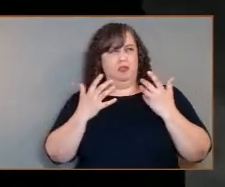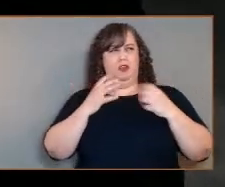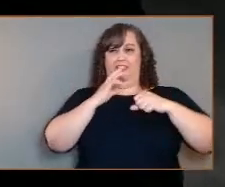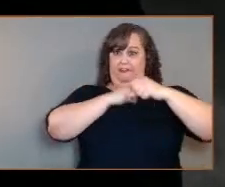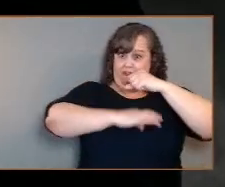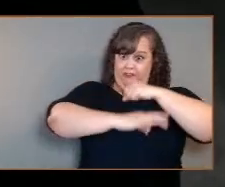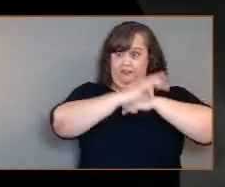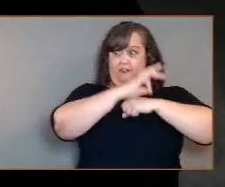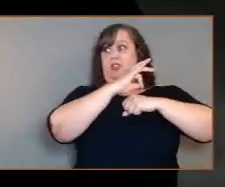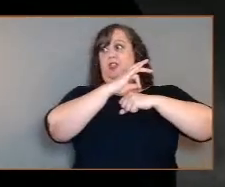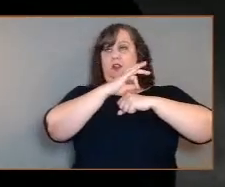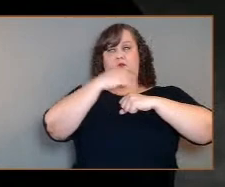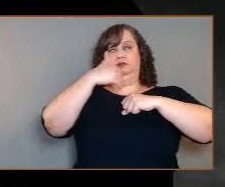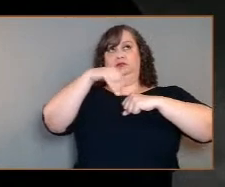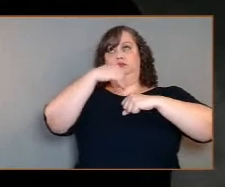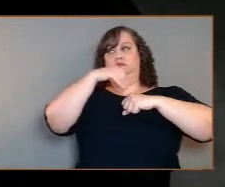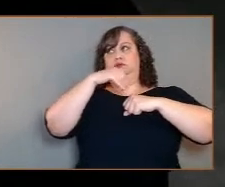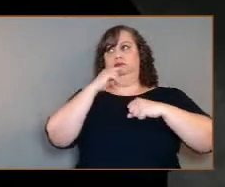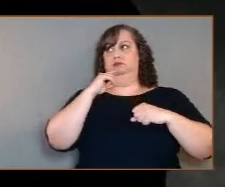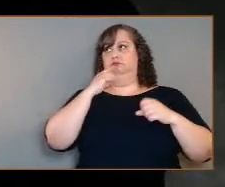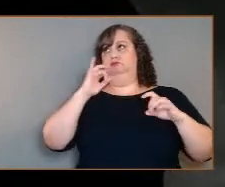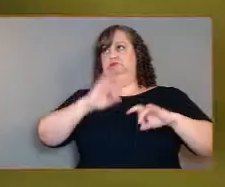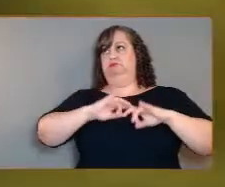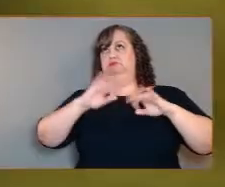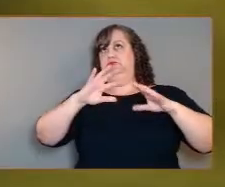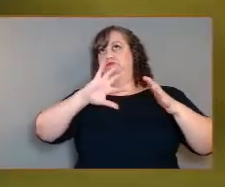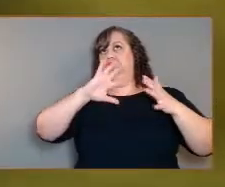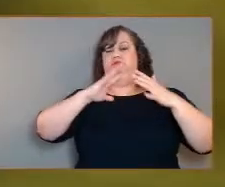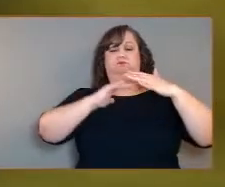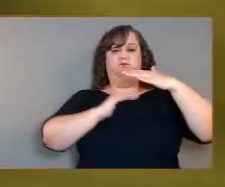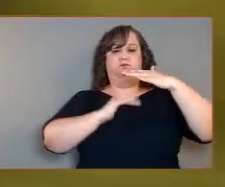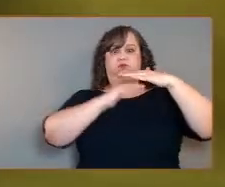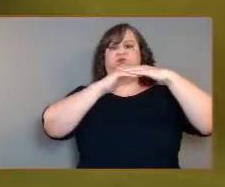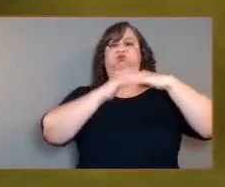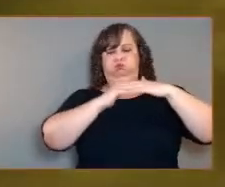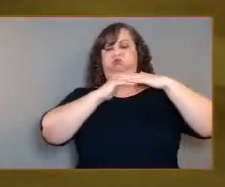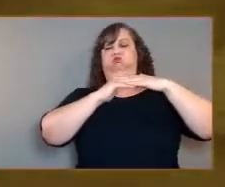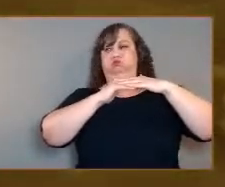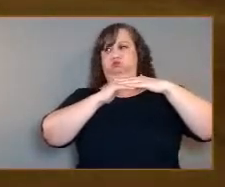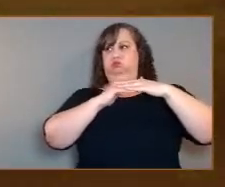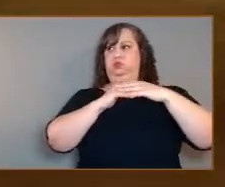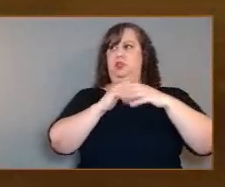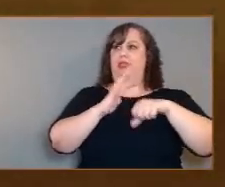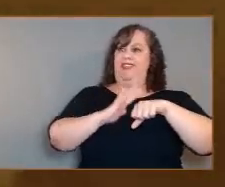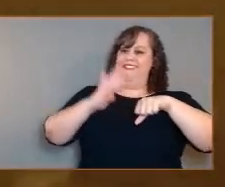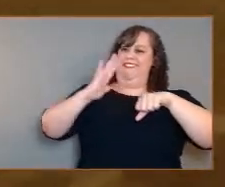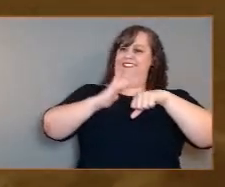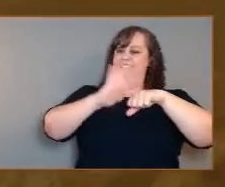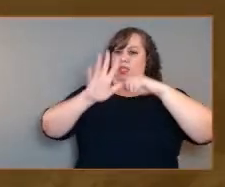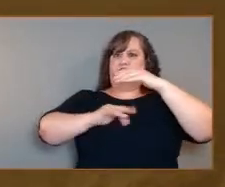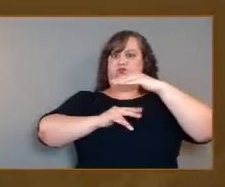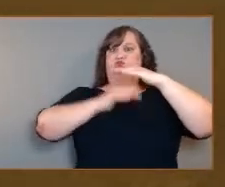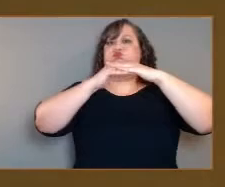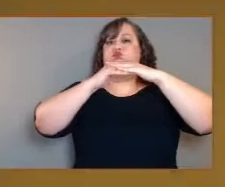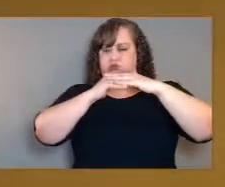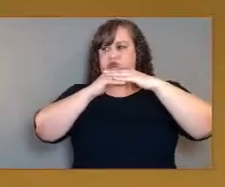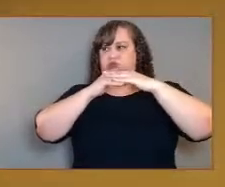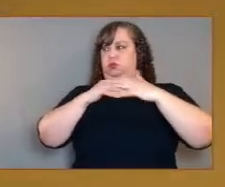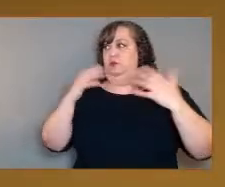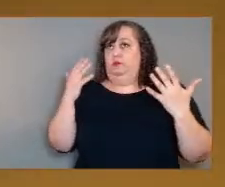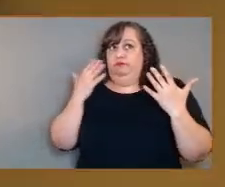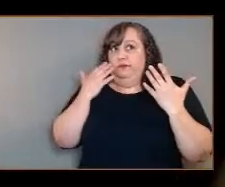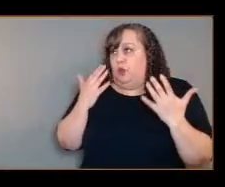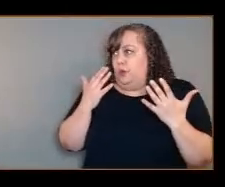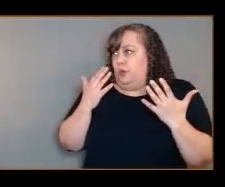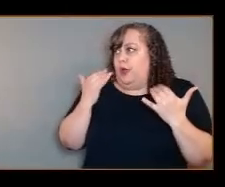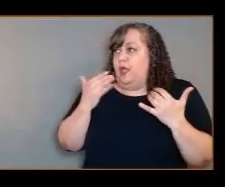track, right, kind of trapping this. And frankly, we don't know today why that is. We know the greenhouse effect is a really important